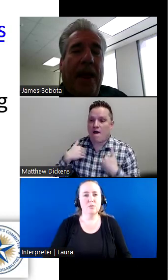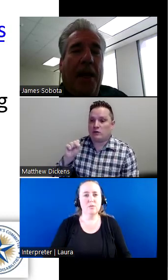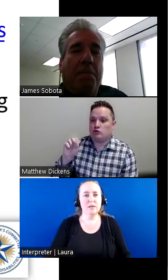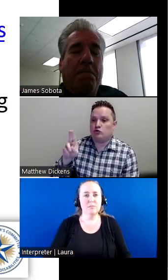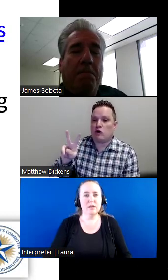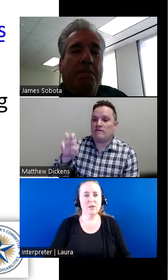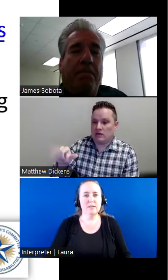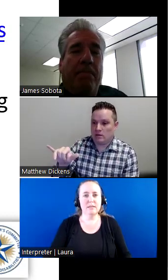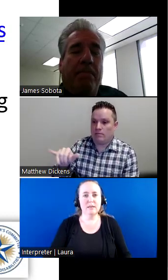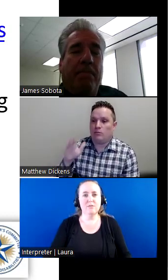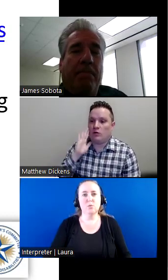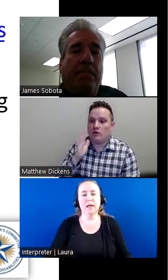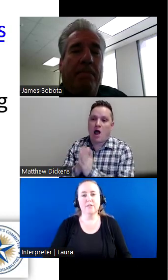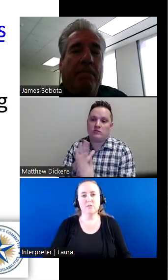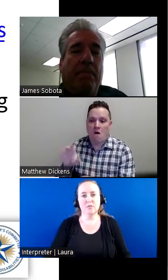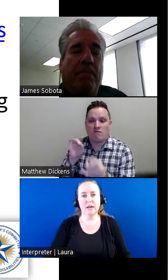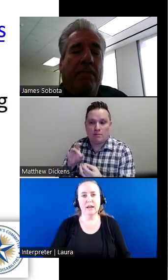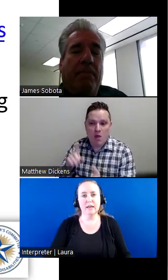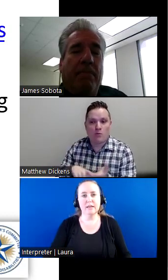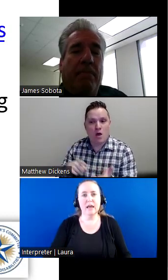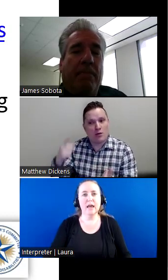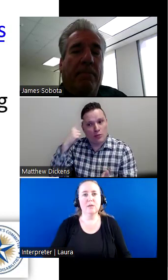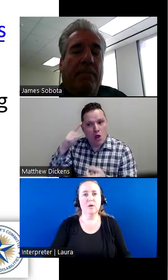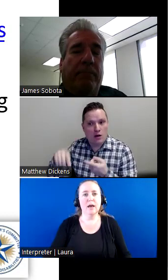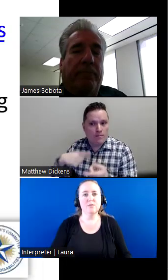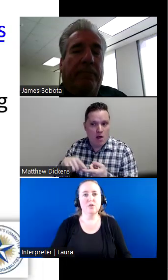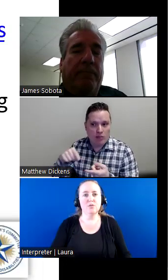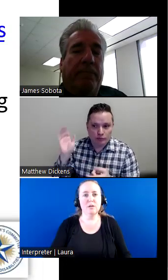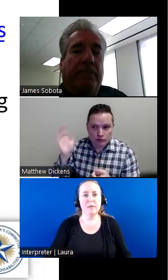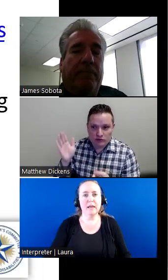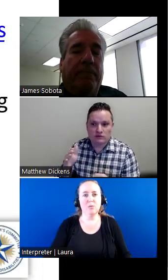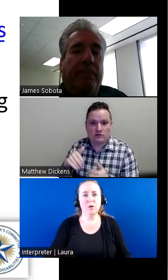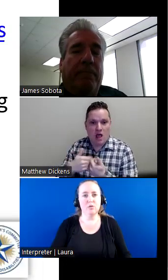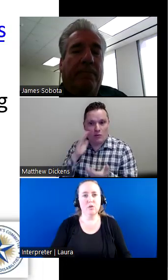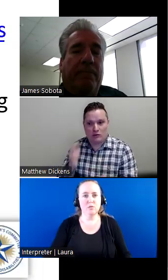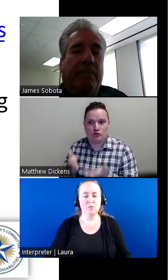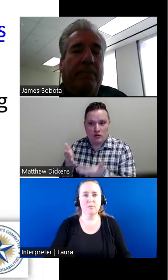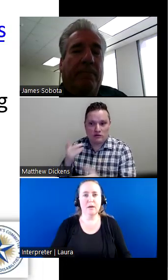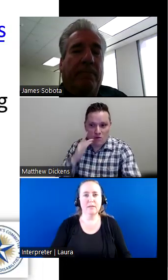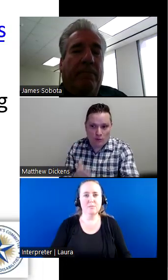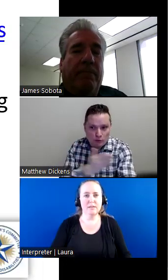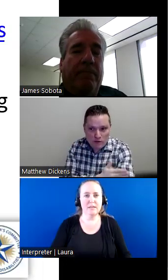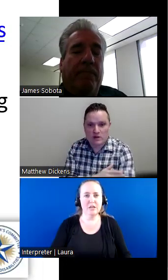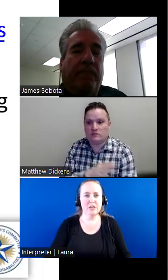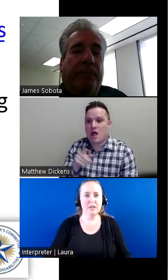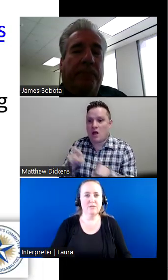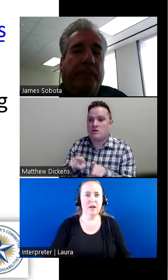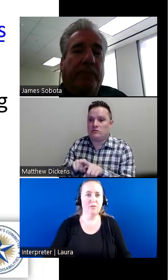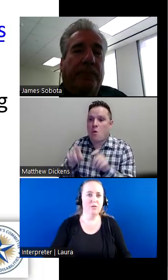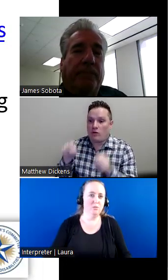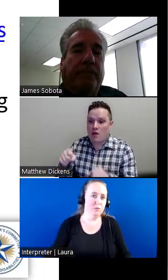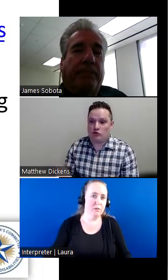Also, the email that you receive will have a survey in it, and it will ask for your feedback and what your thoughts were about this presentation,